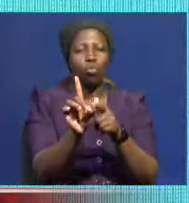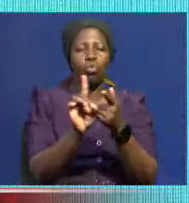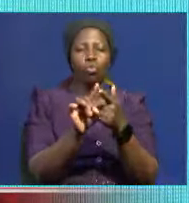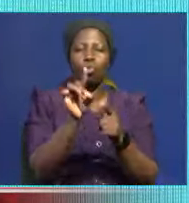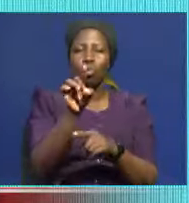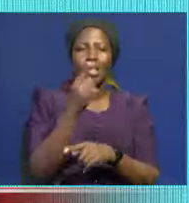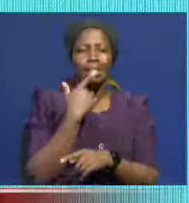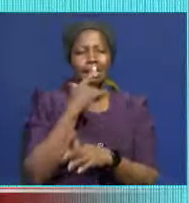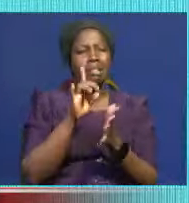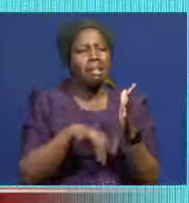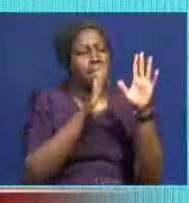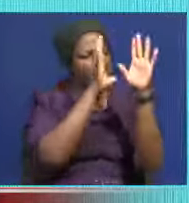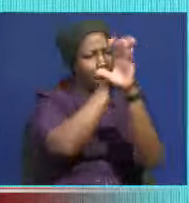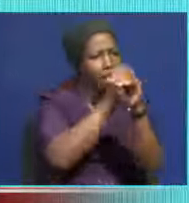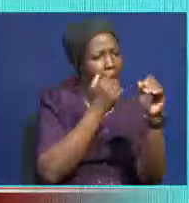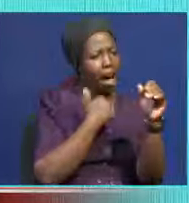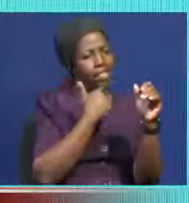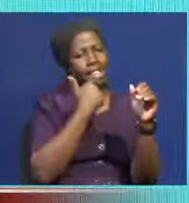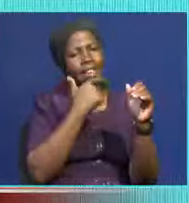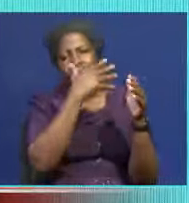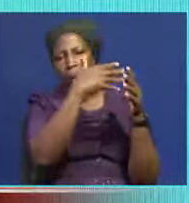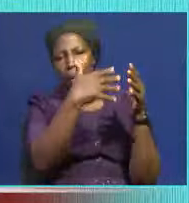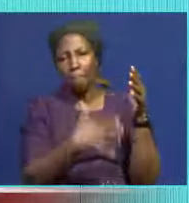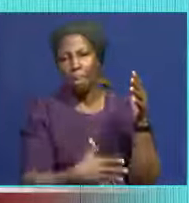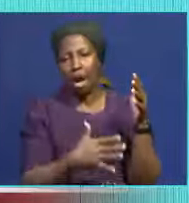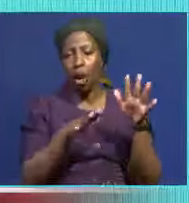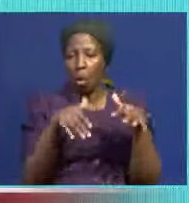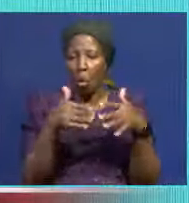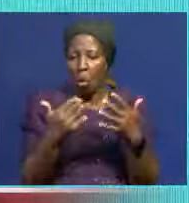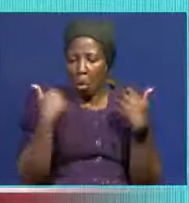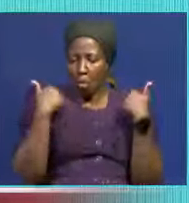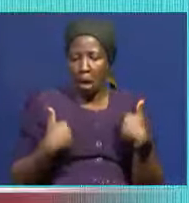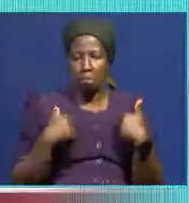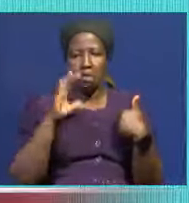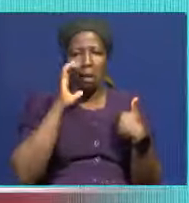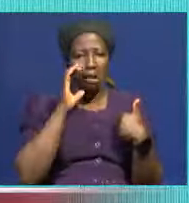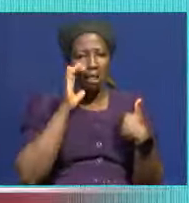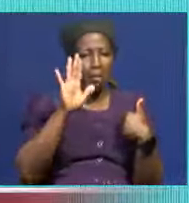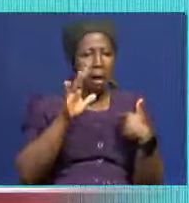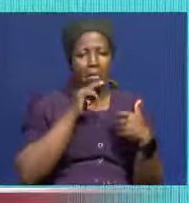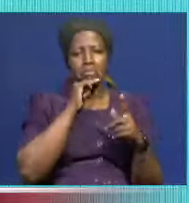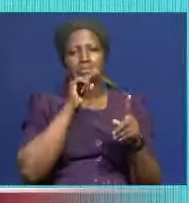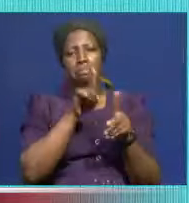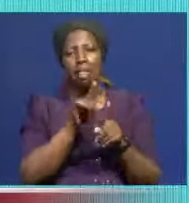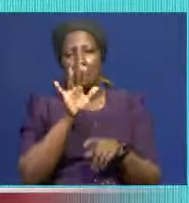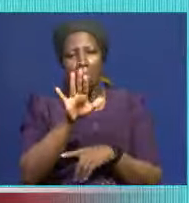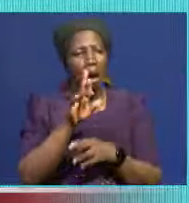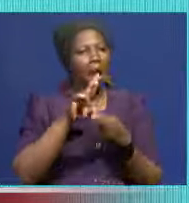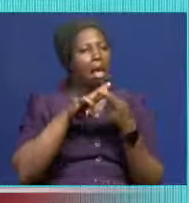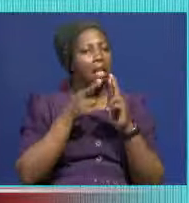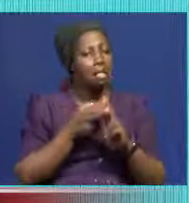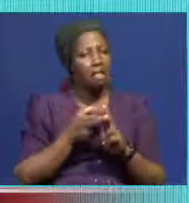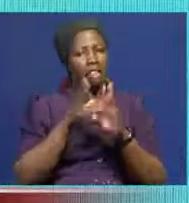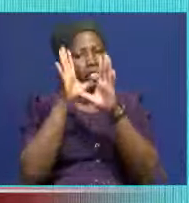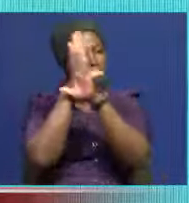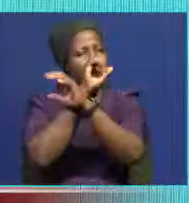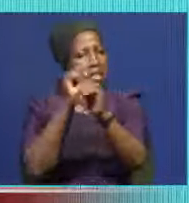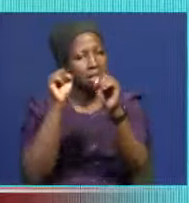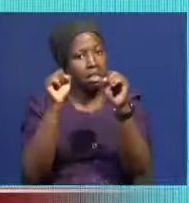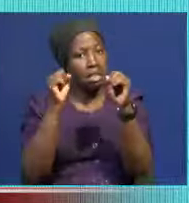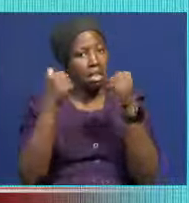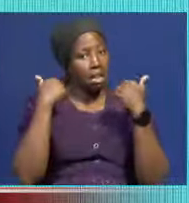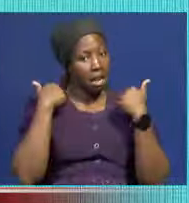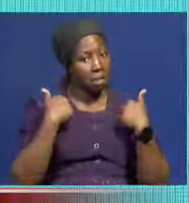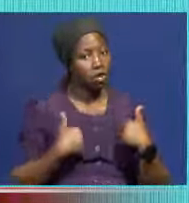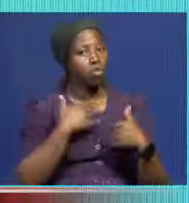the president has said this or I am a cousin or a brother or a relative of the president and I